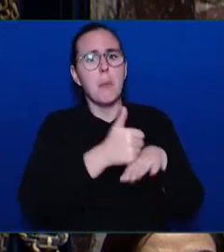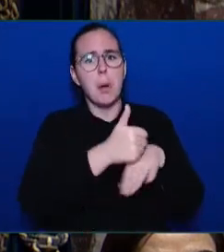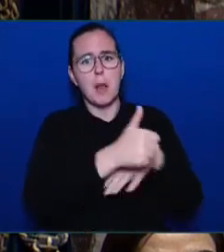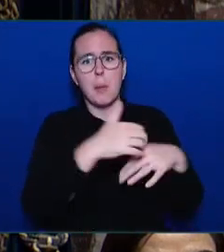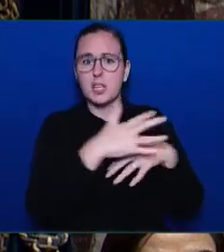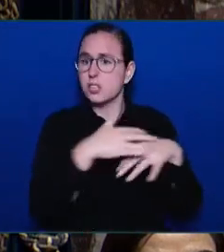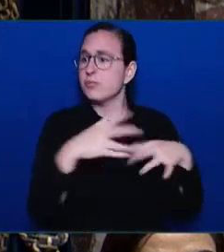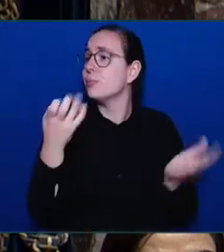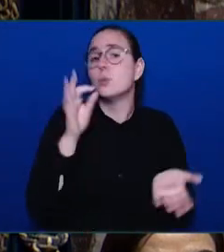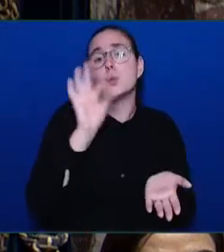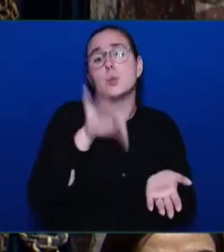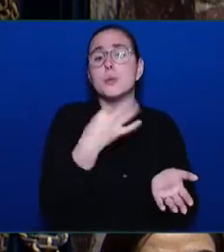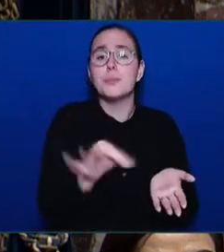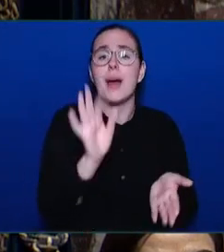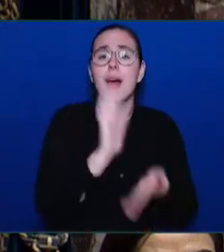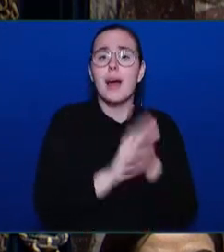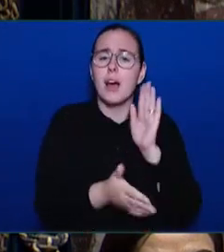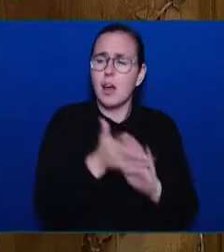logging in their territories?